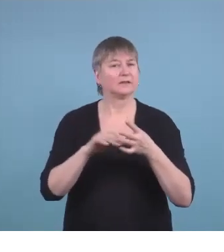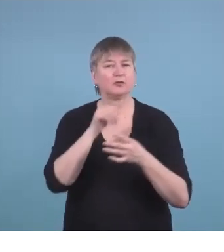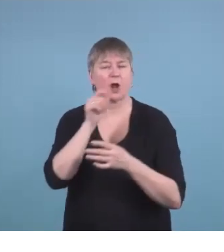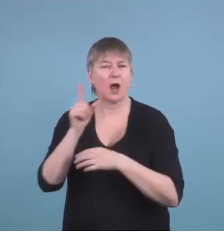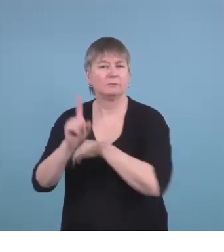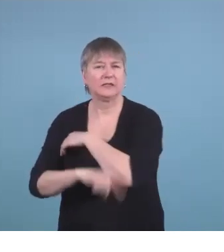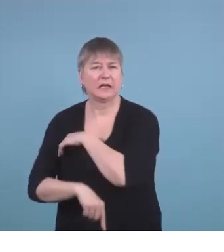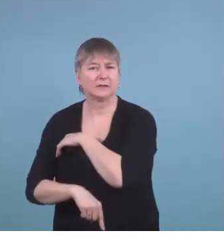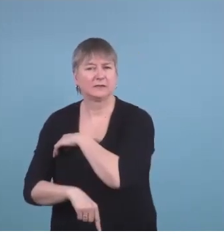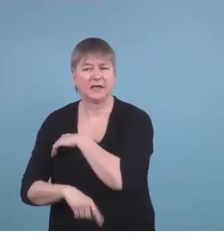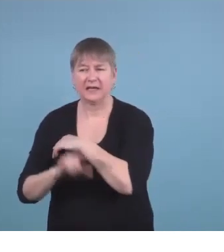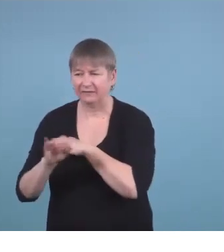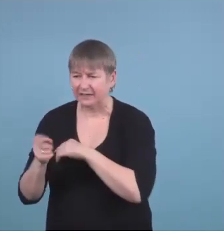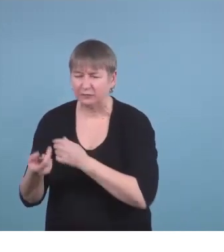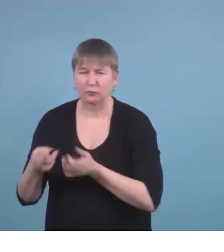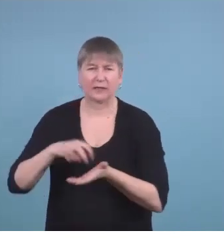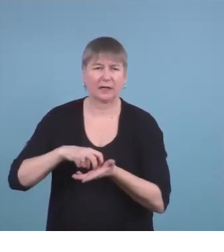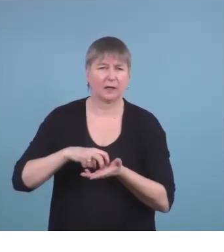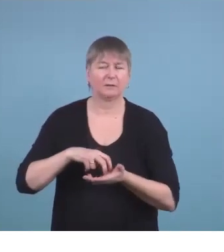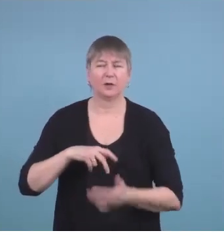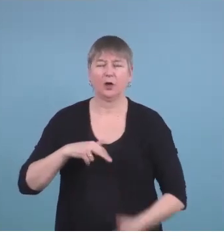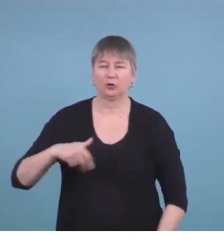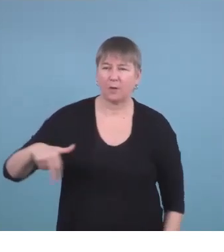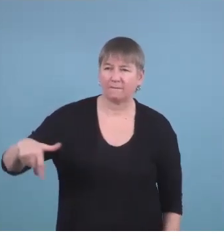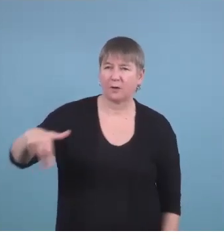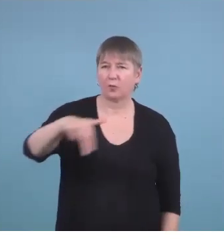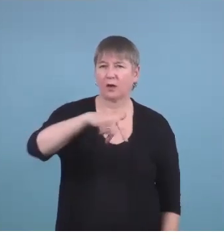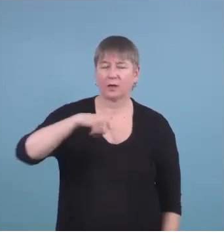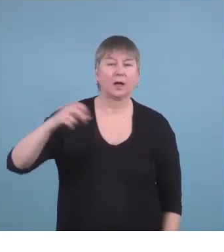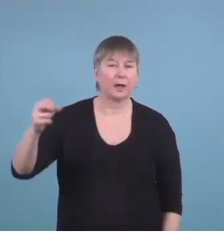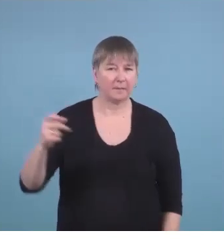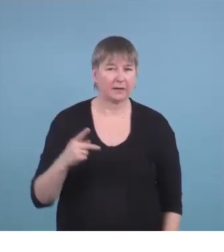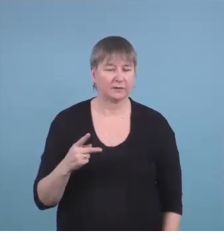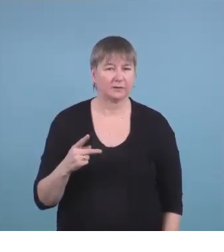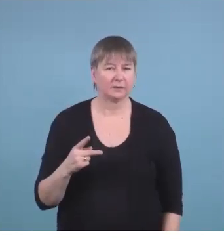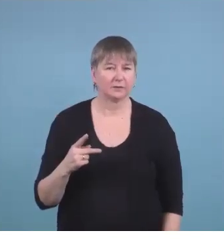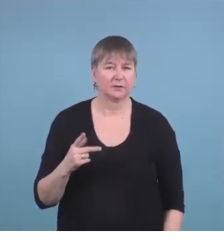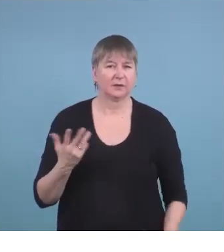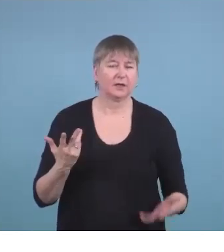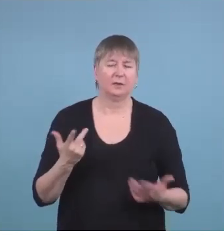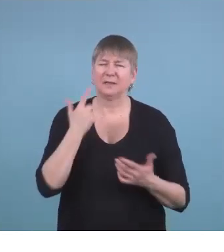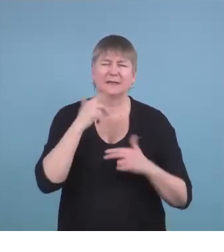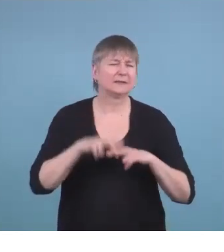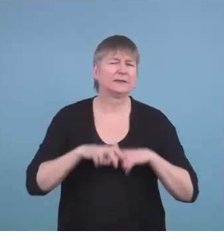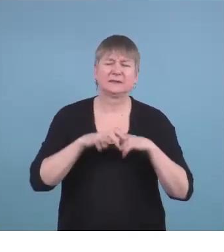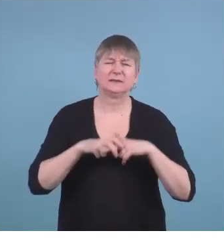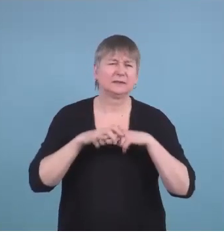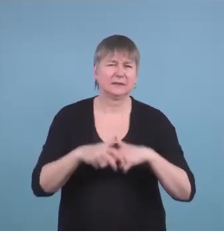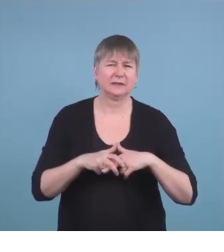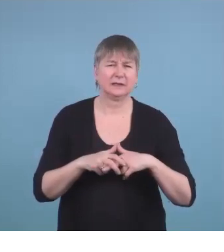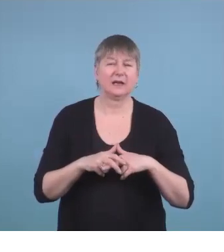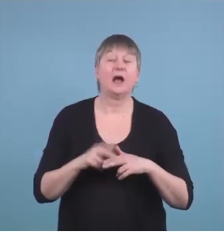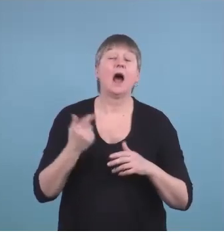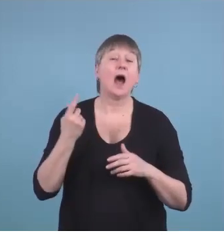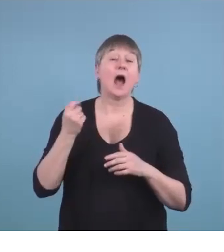they need to get up go for a walk and come back just because they've been sitting so long. So they have to go with someone